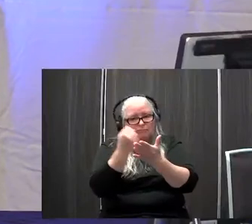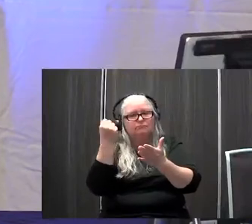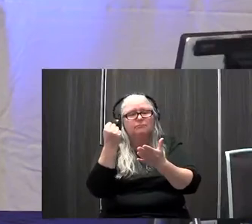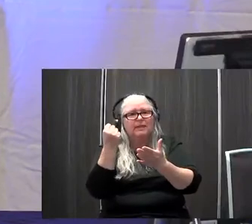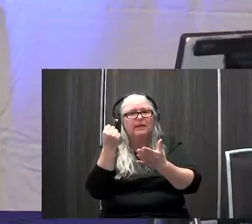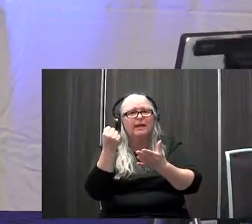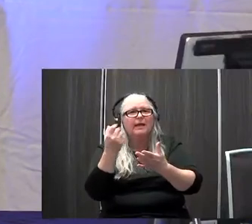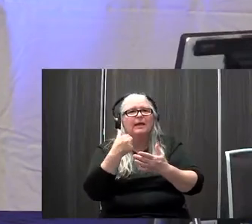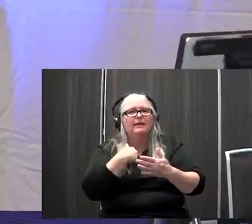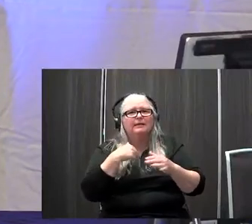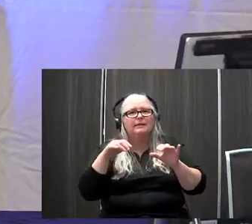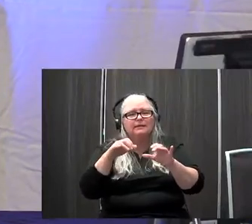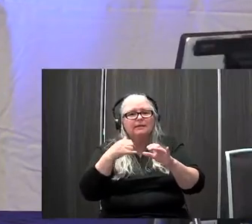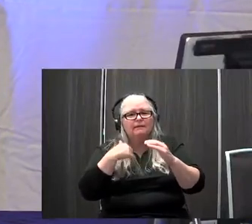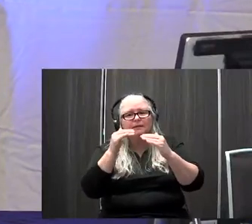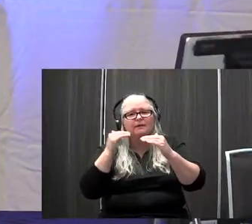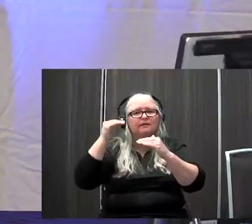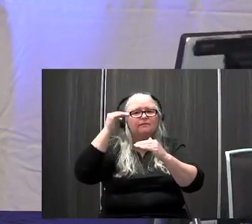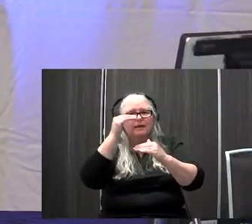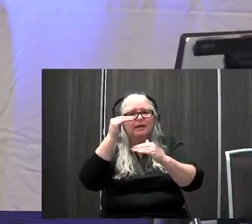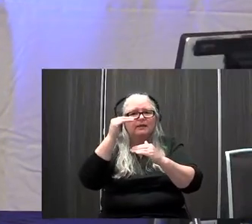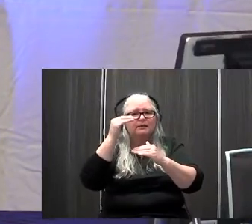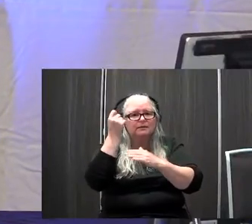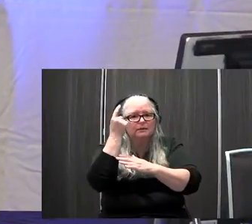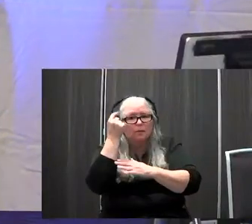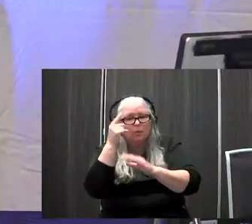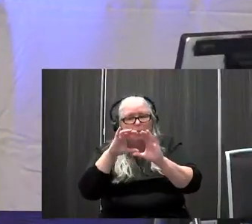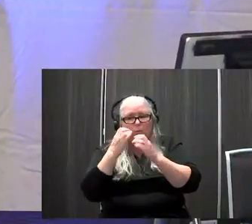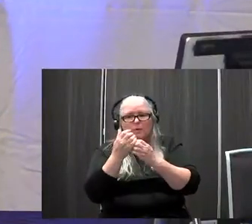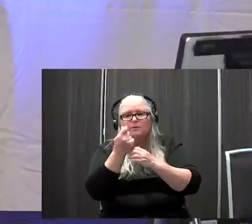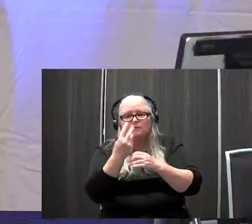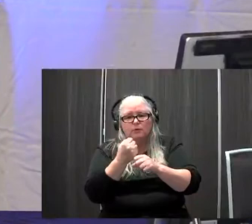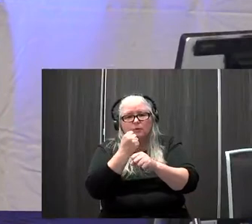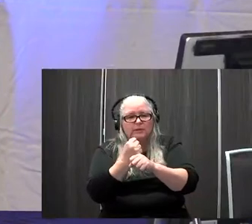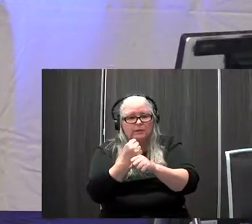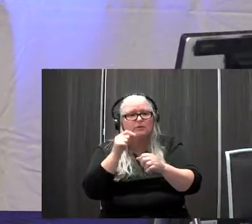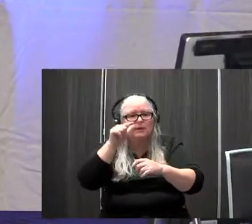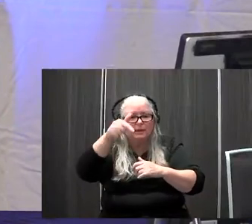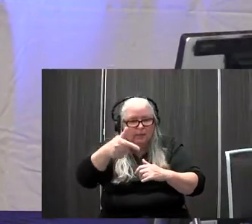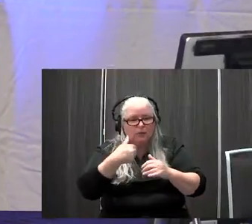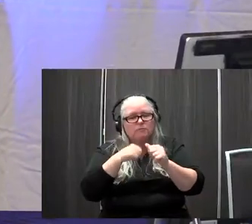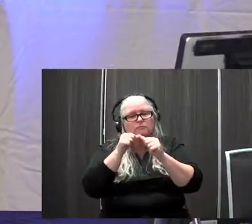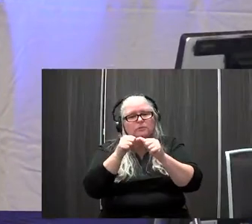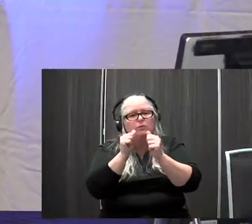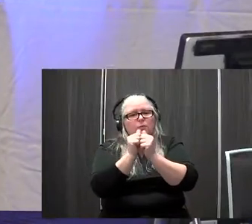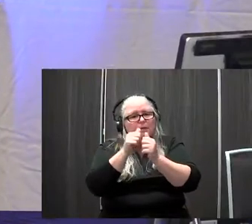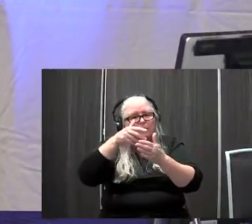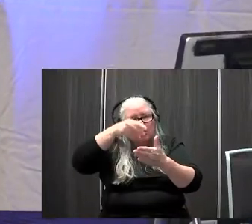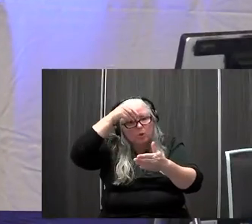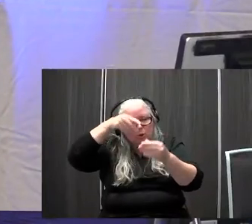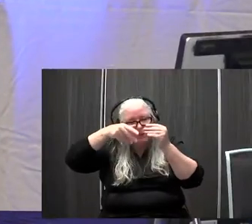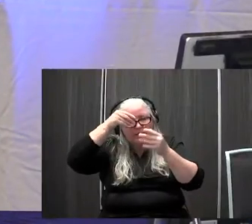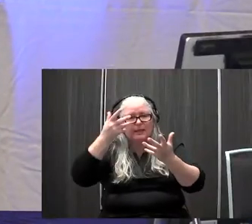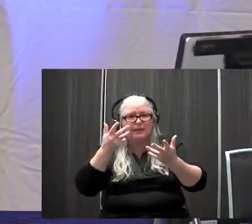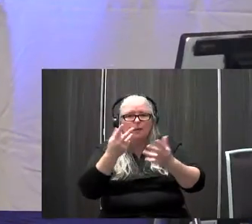did the advanced competency course a few years later to continue my, my learning and whatnot. Both of those are very adult based. So